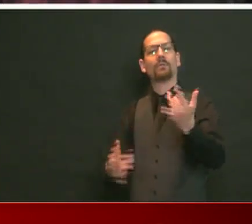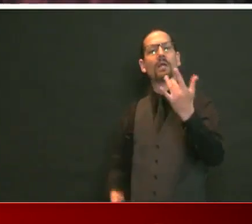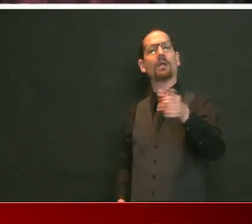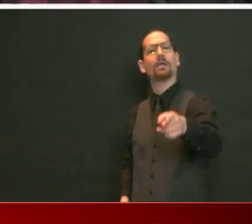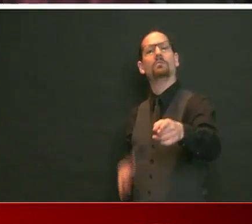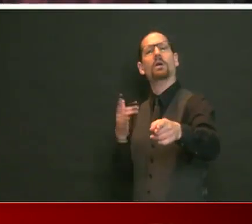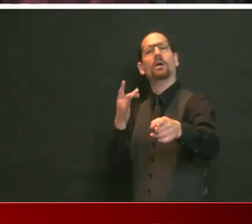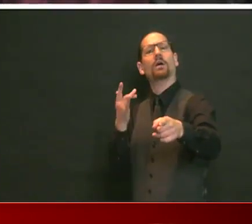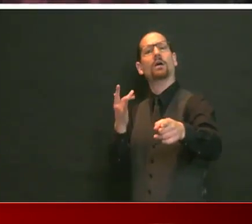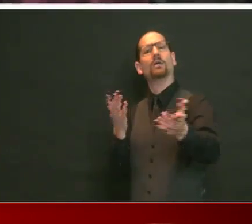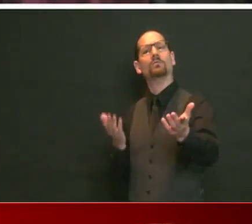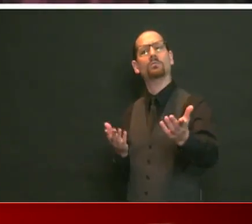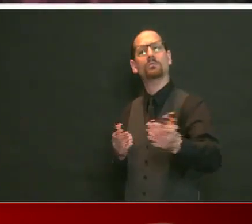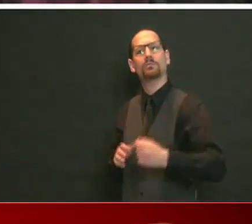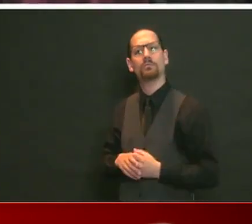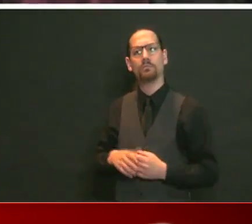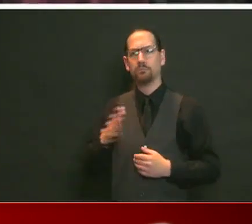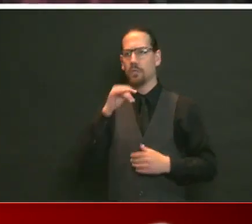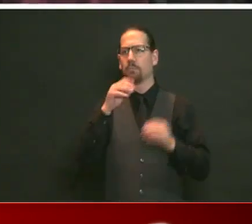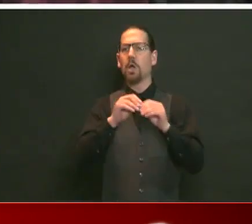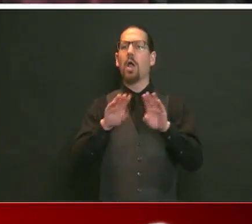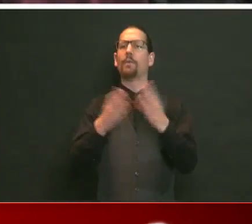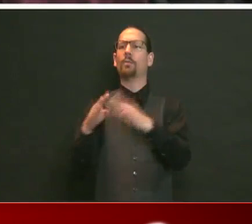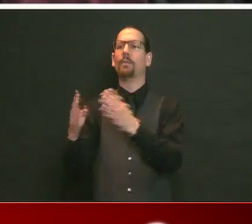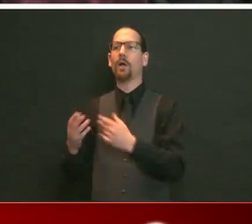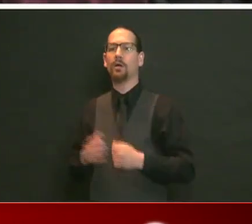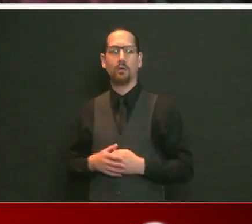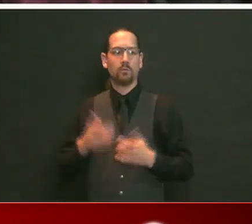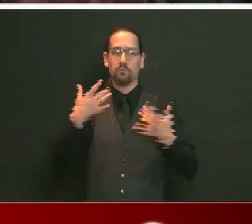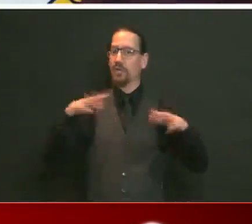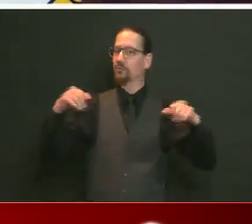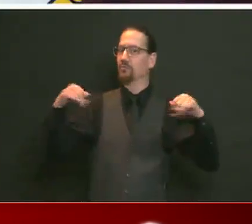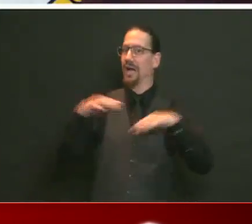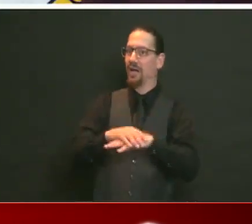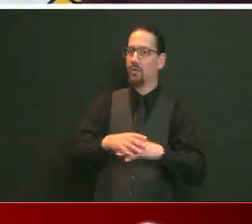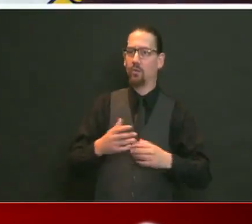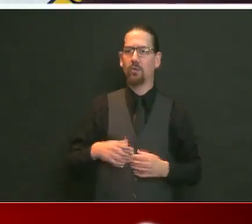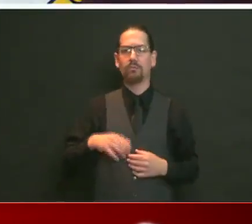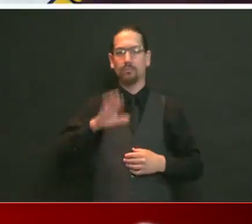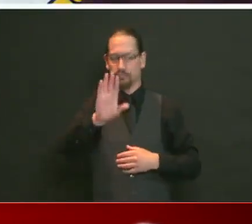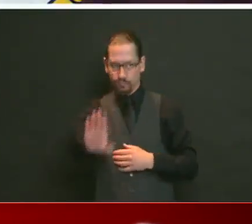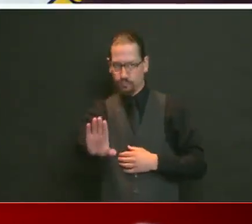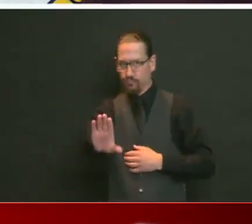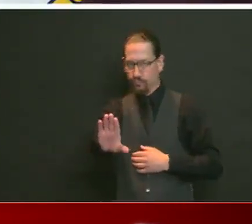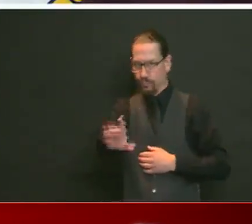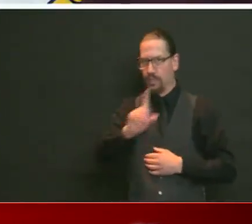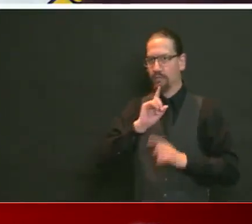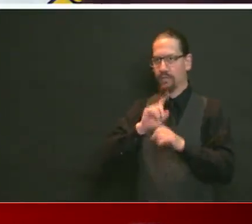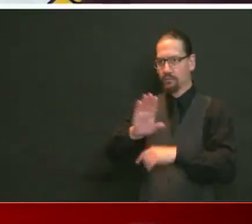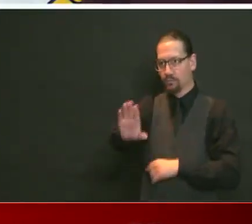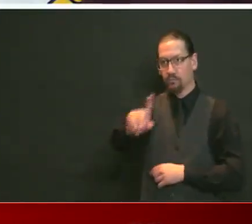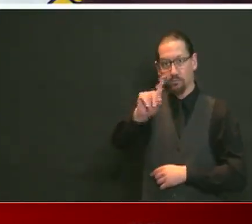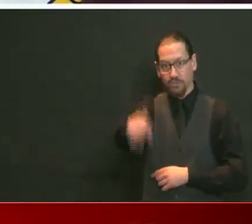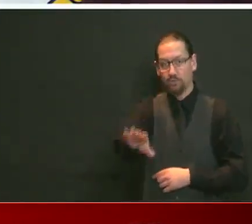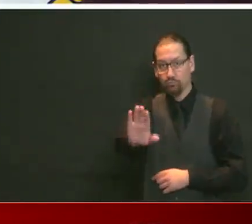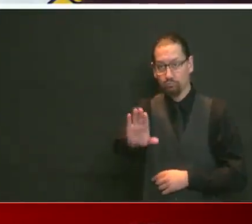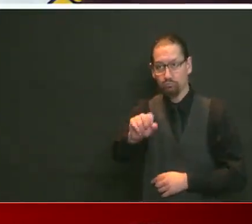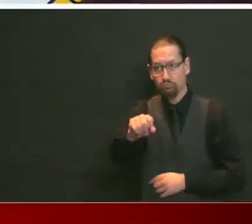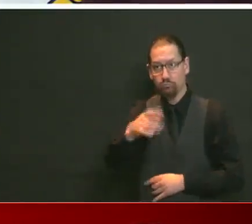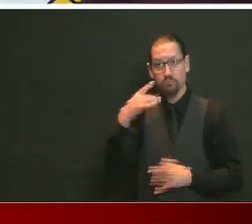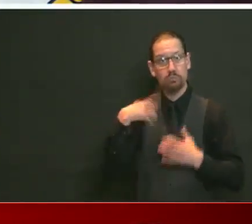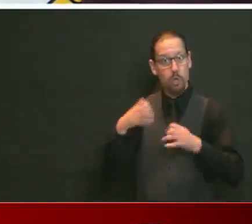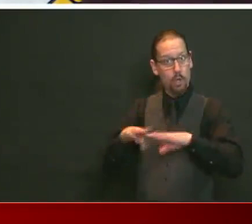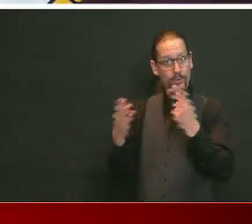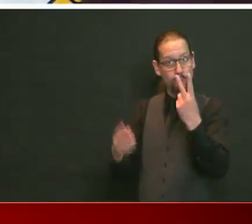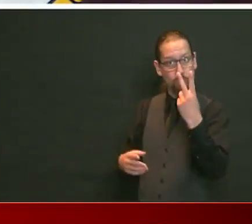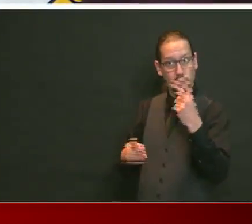crowding, why not open more and kind of spread it out a little bit? Such good question, Brian. Now you have a view into my life these days. You know,